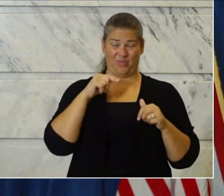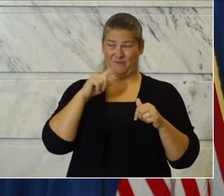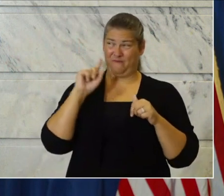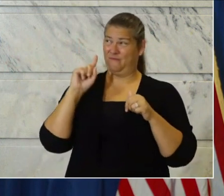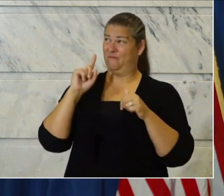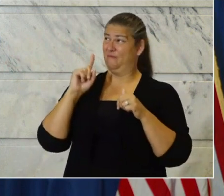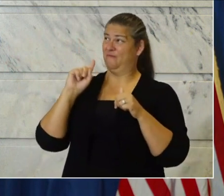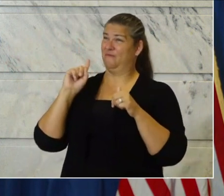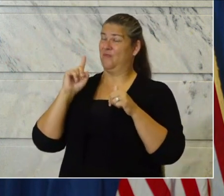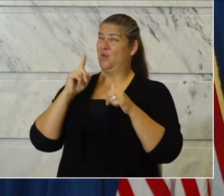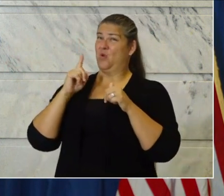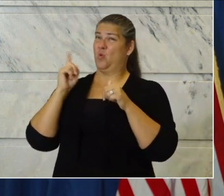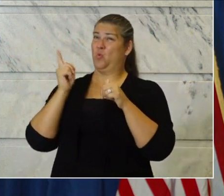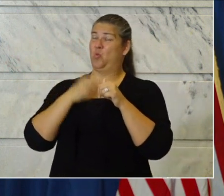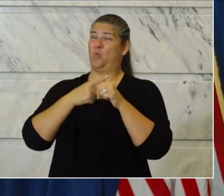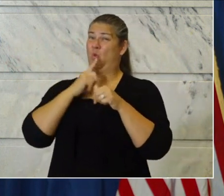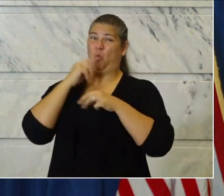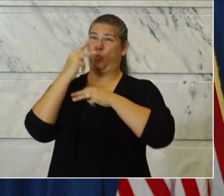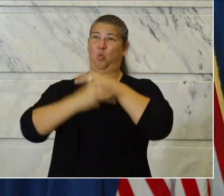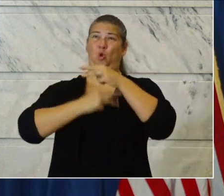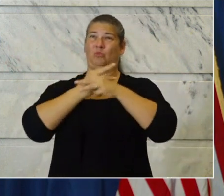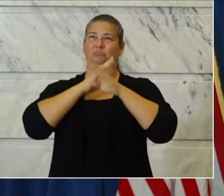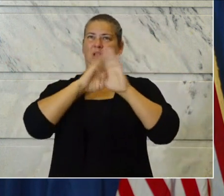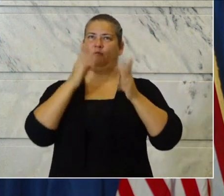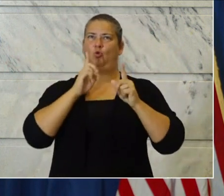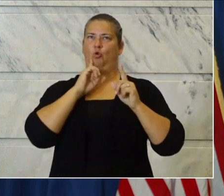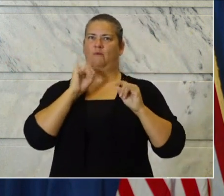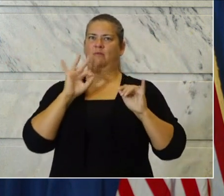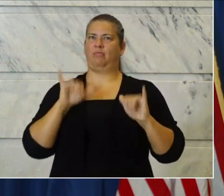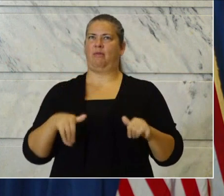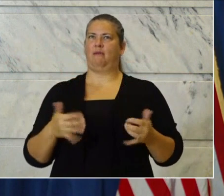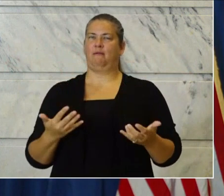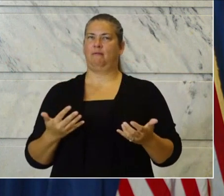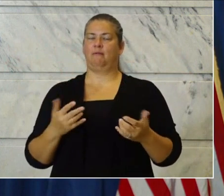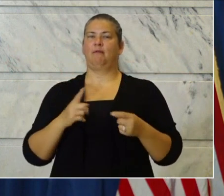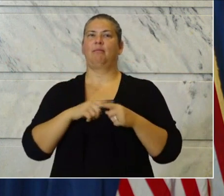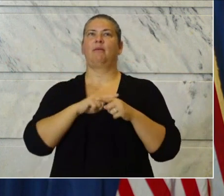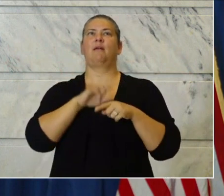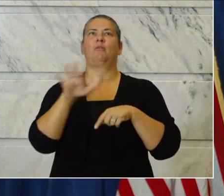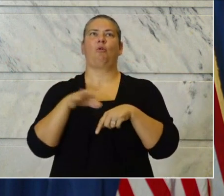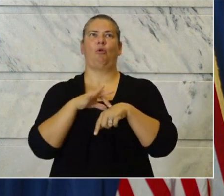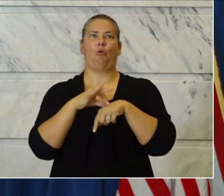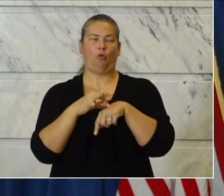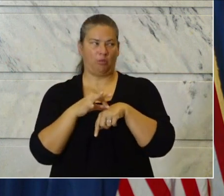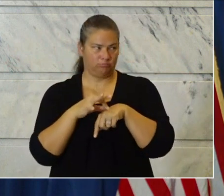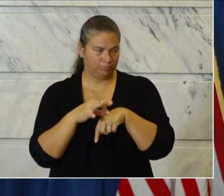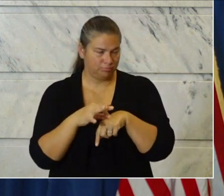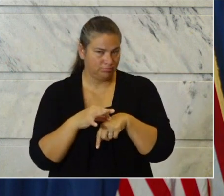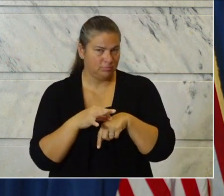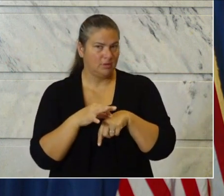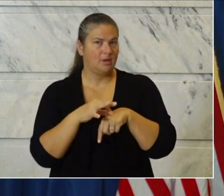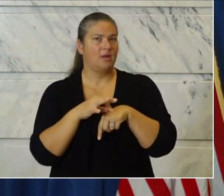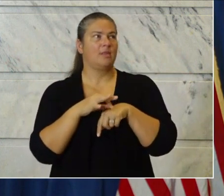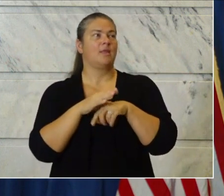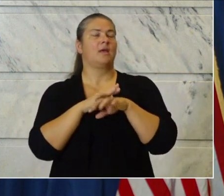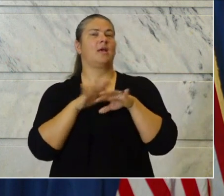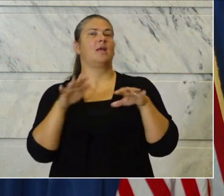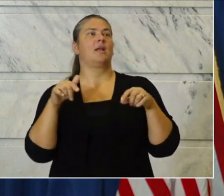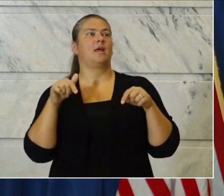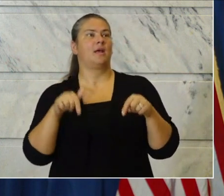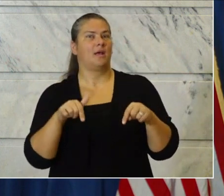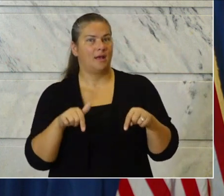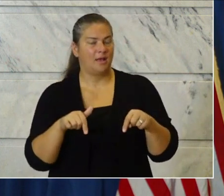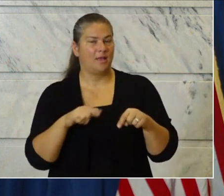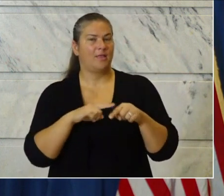we know of, then on this continent, or then in this state. But this is our reality until we get either